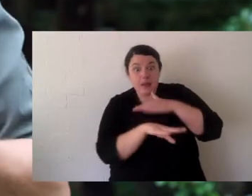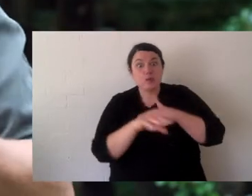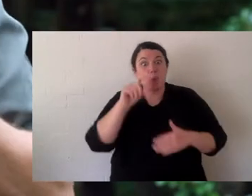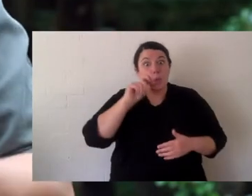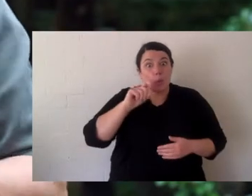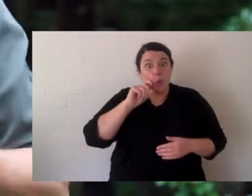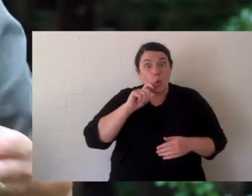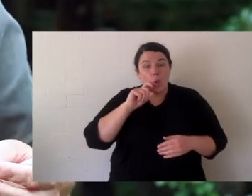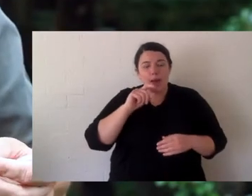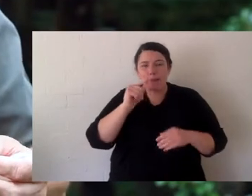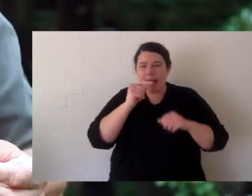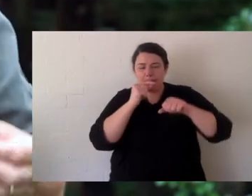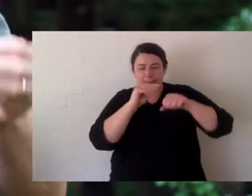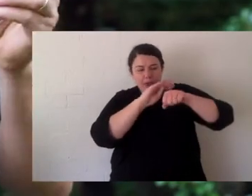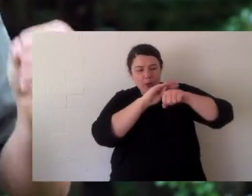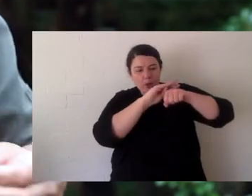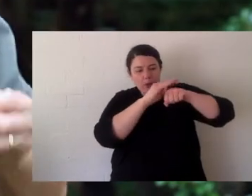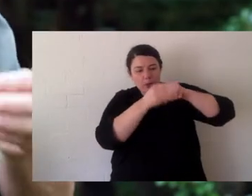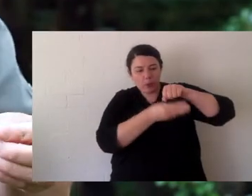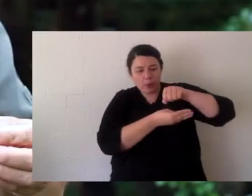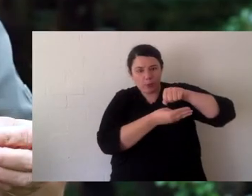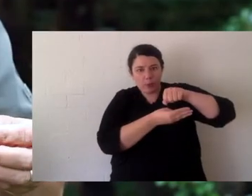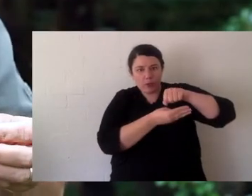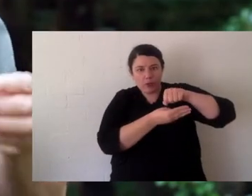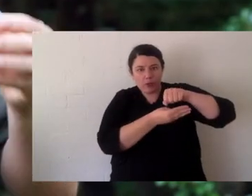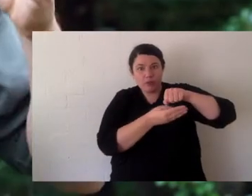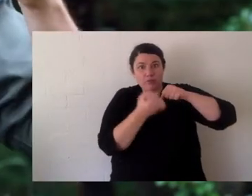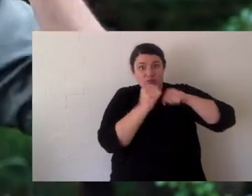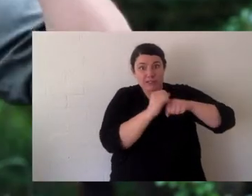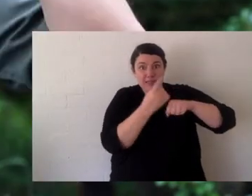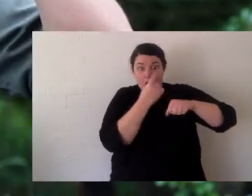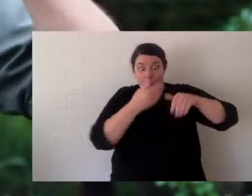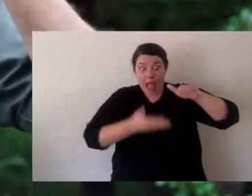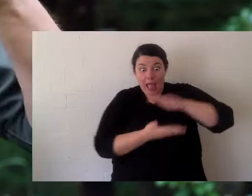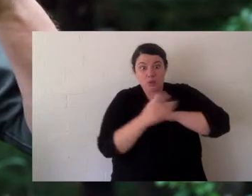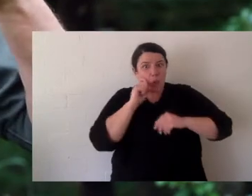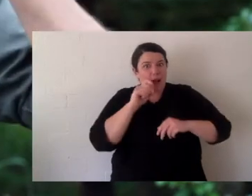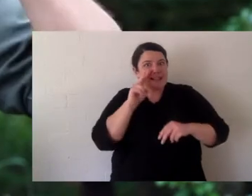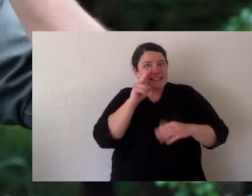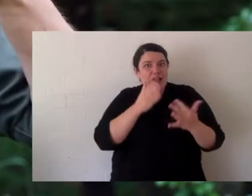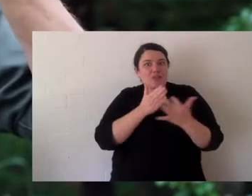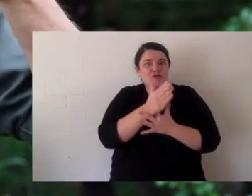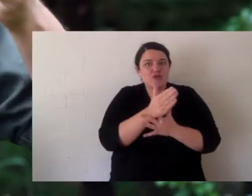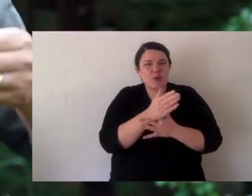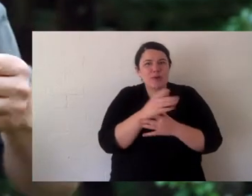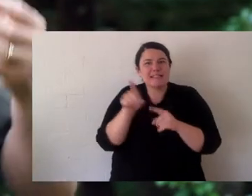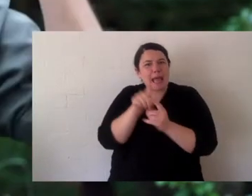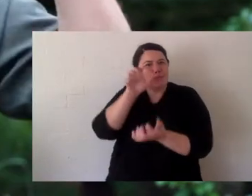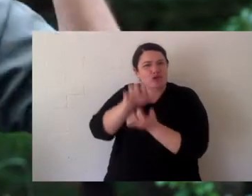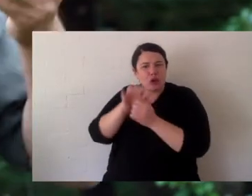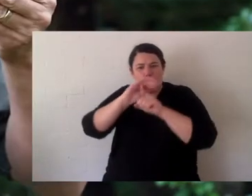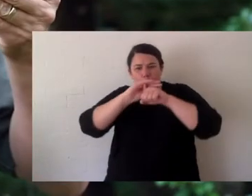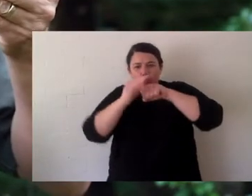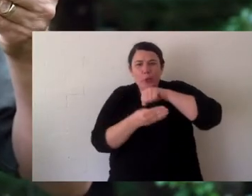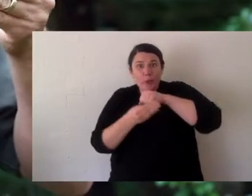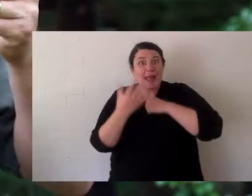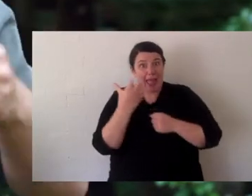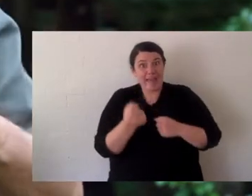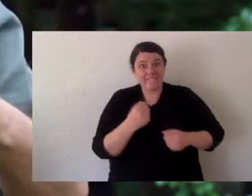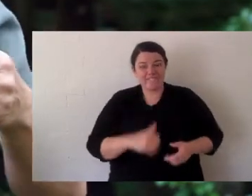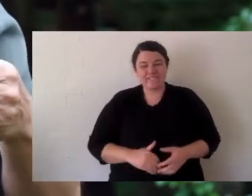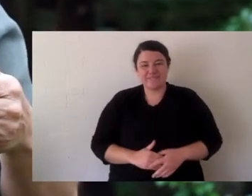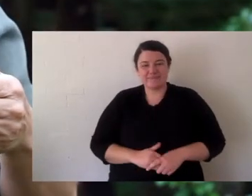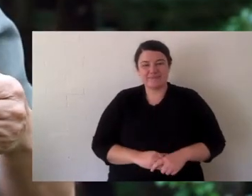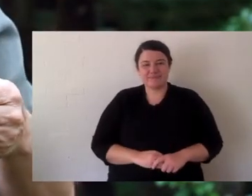their eyesight is quite good. They can see underwater and they've got a little sheath, a little eyelid that comes down so it protects their eye